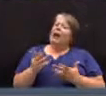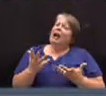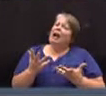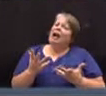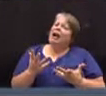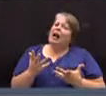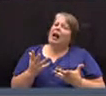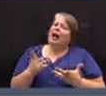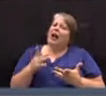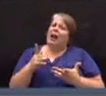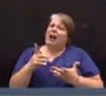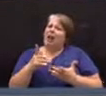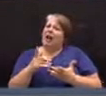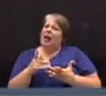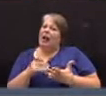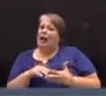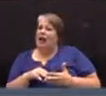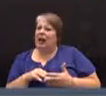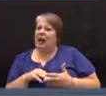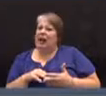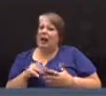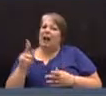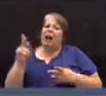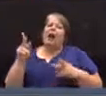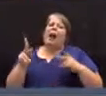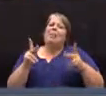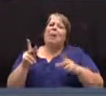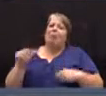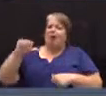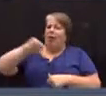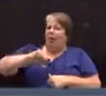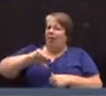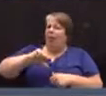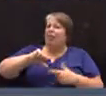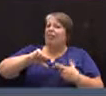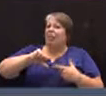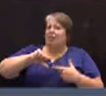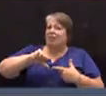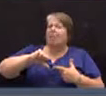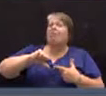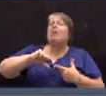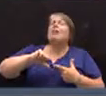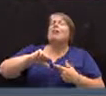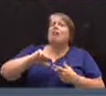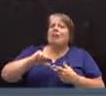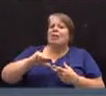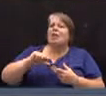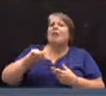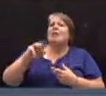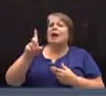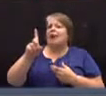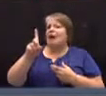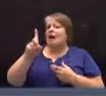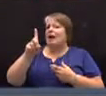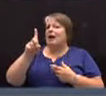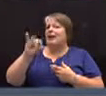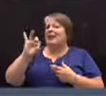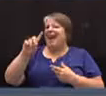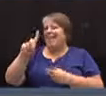was a referendum of the people, which Mr. Gartenstein recognized was,